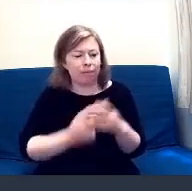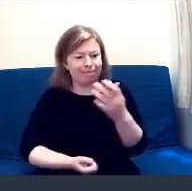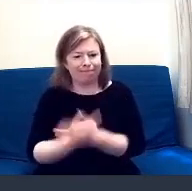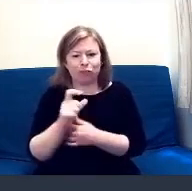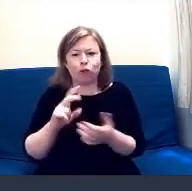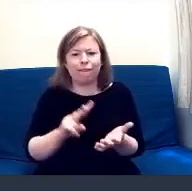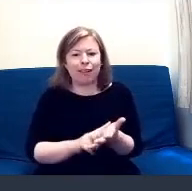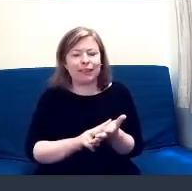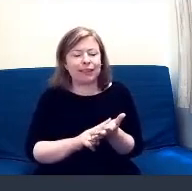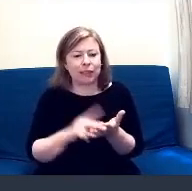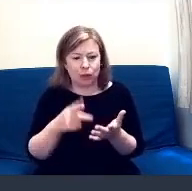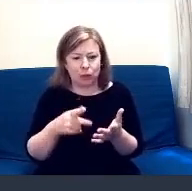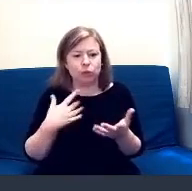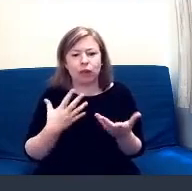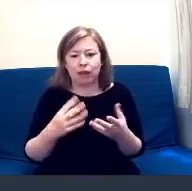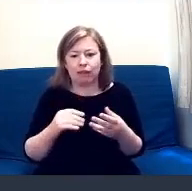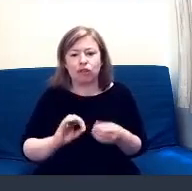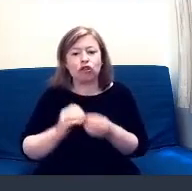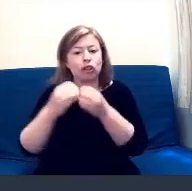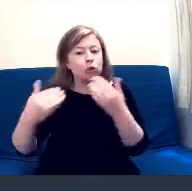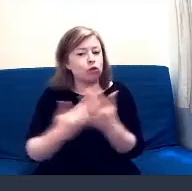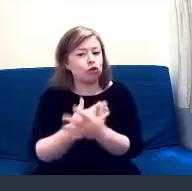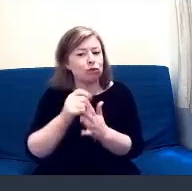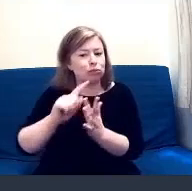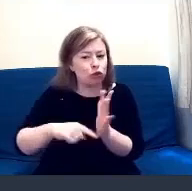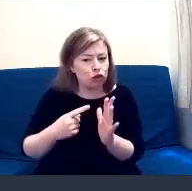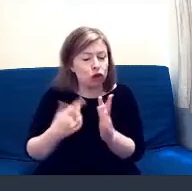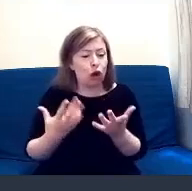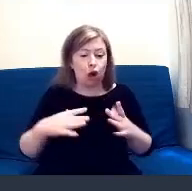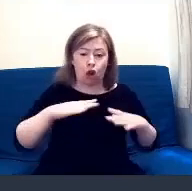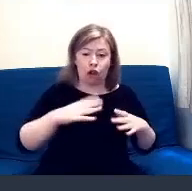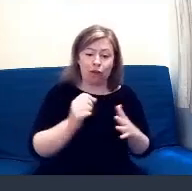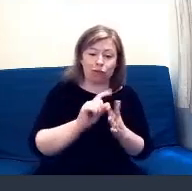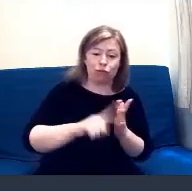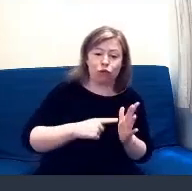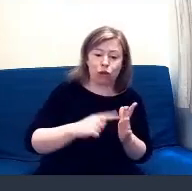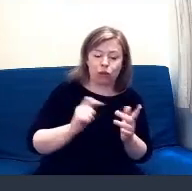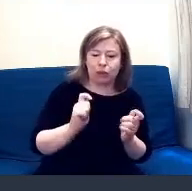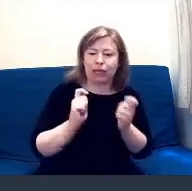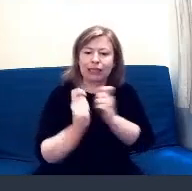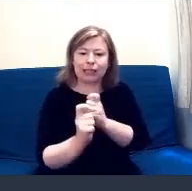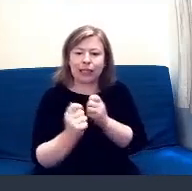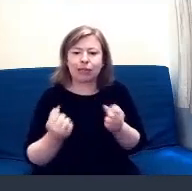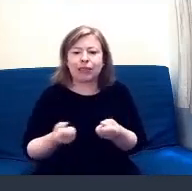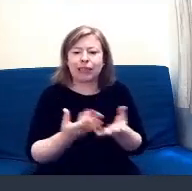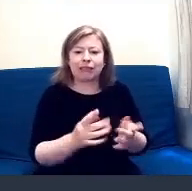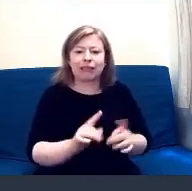some of our existing projects differently. So one of the latest projects is our older people project,